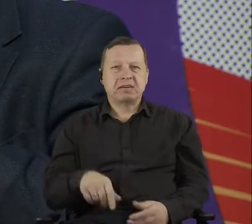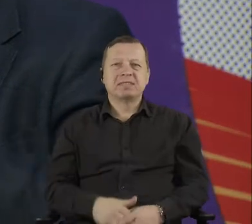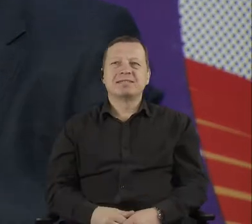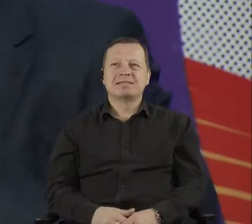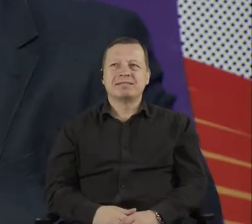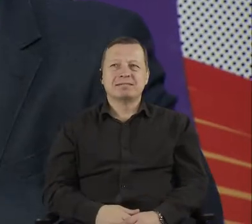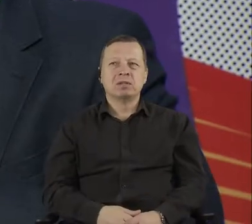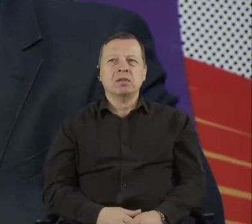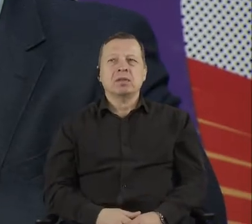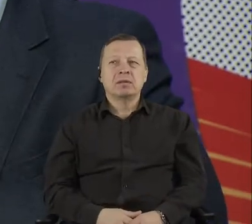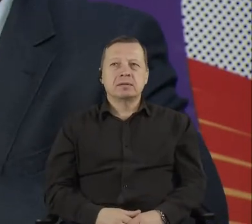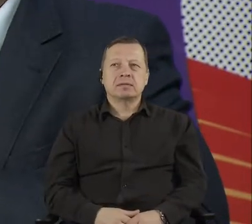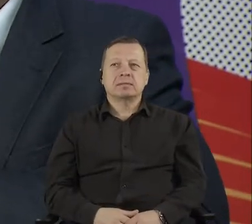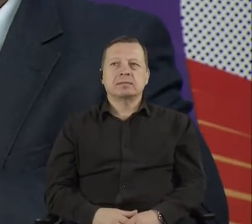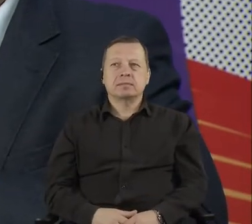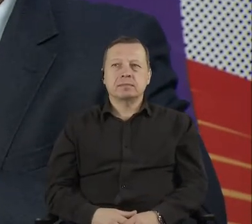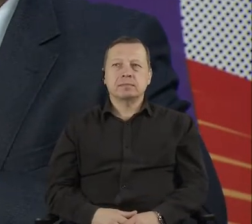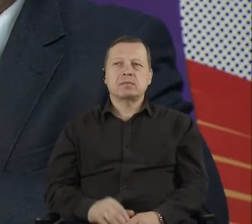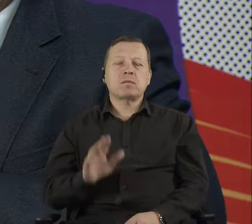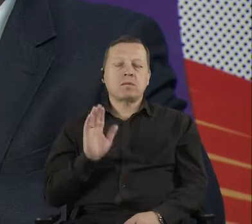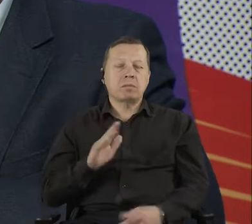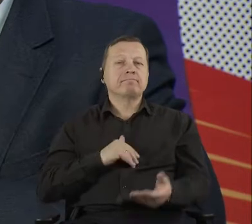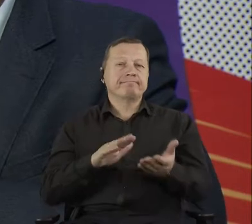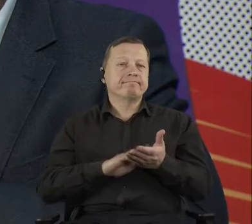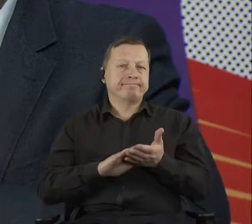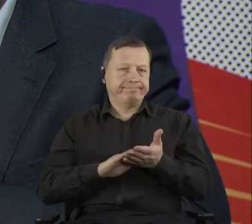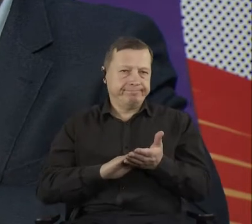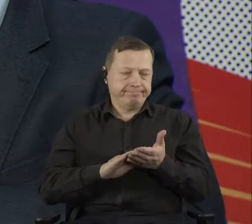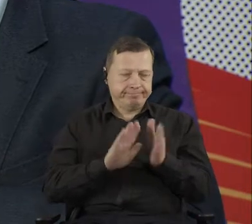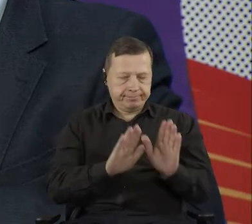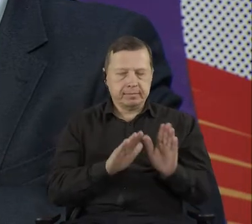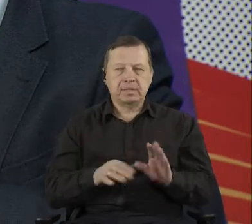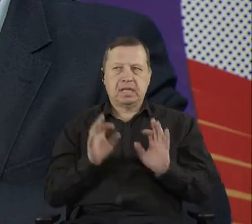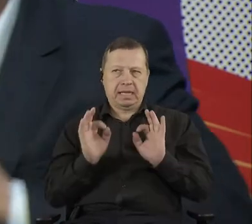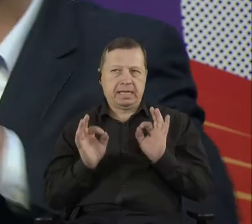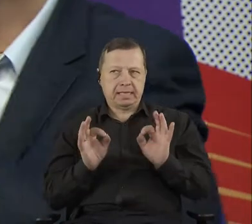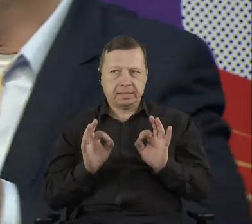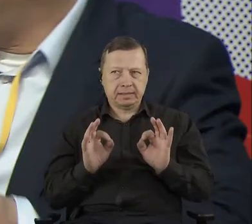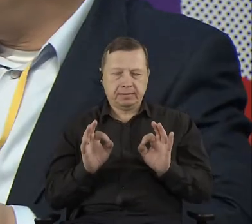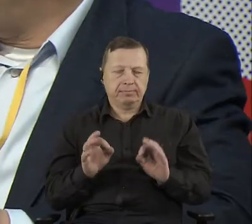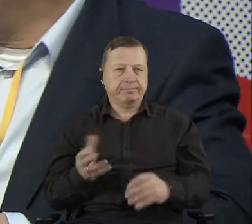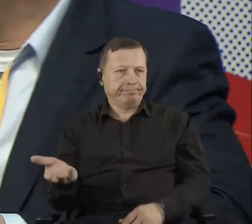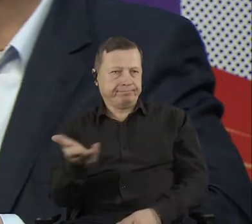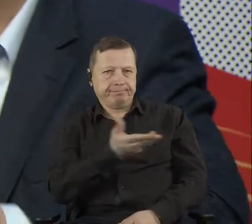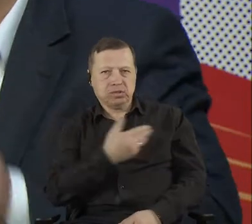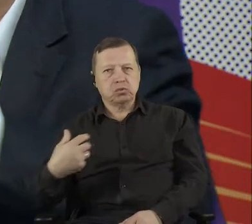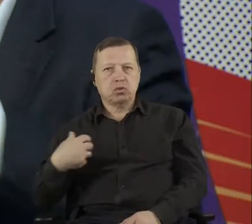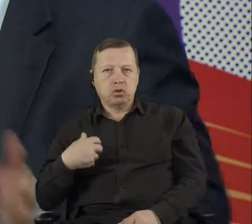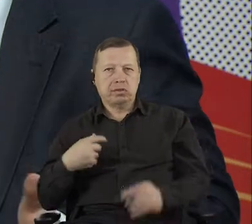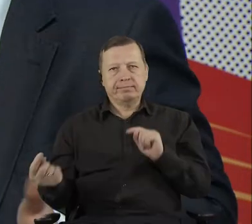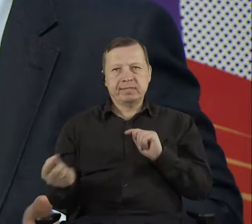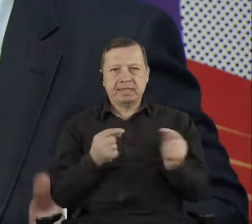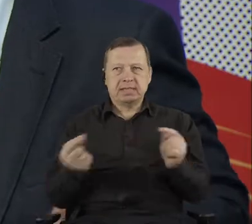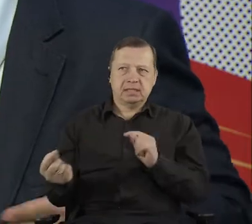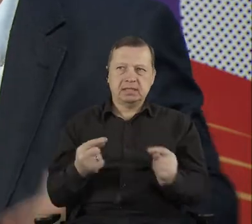long introduction. Now turning back to the panelists. Tell you if I might ask